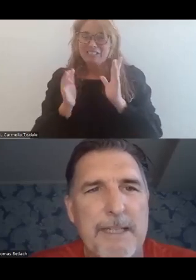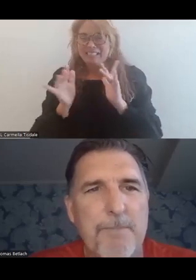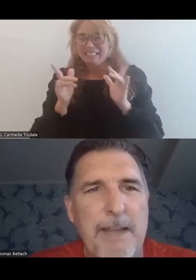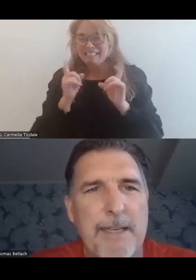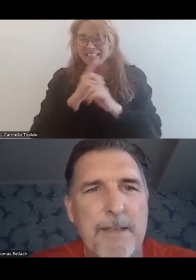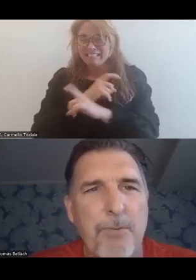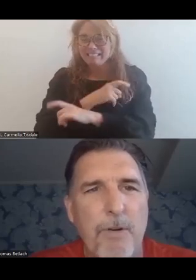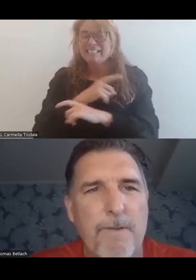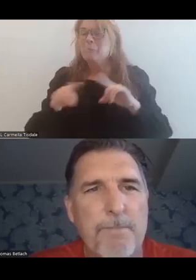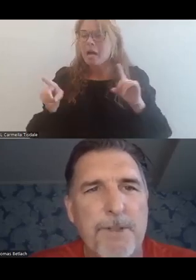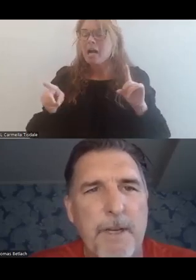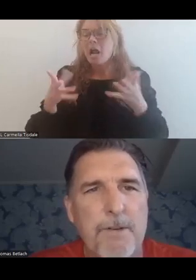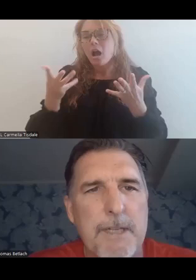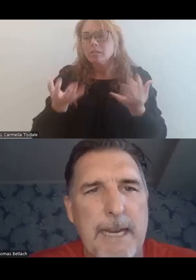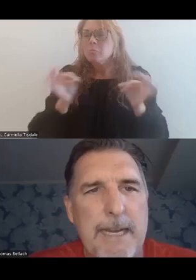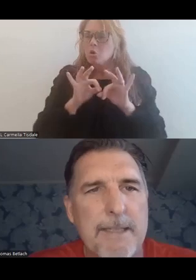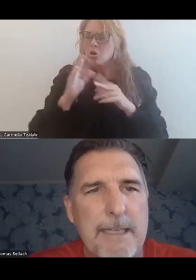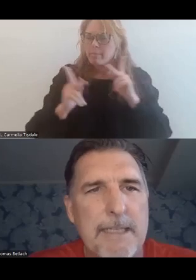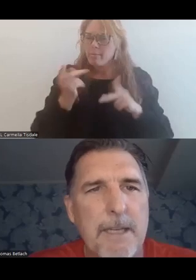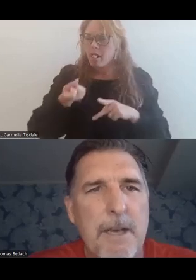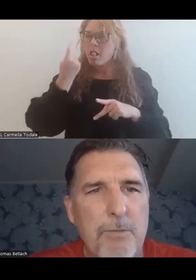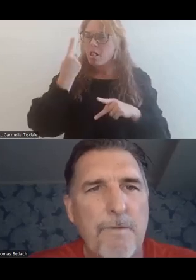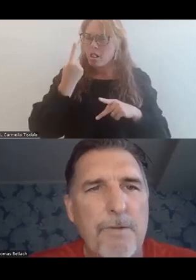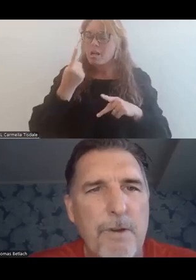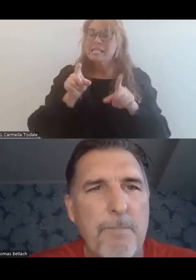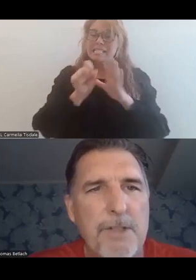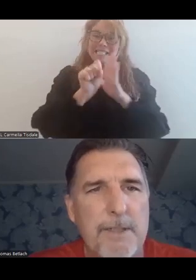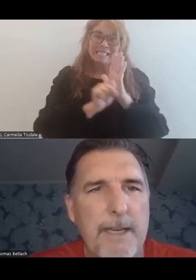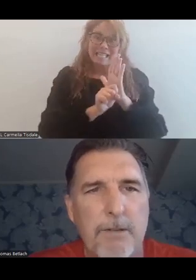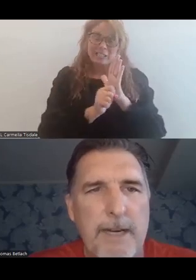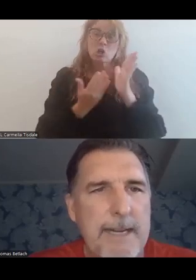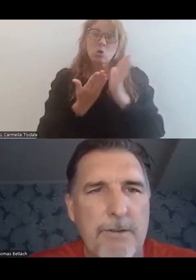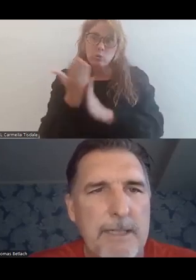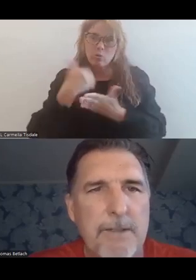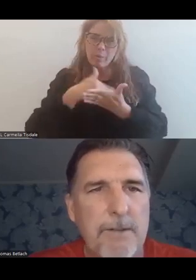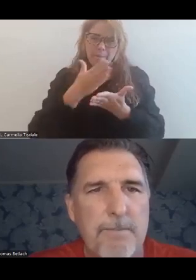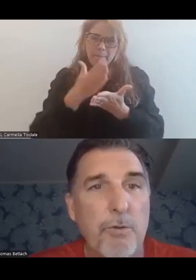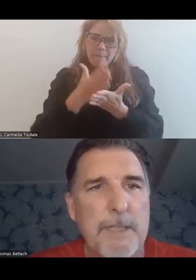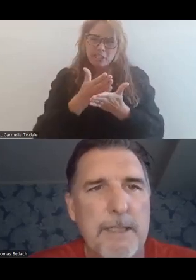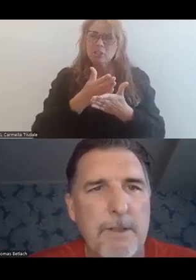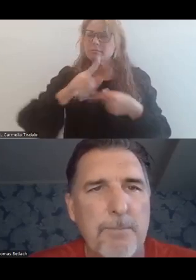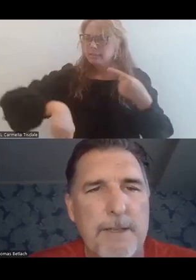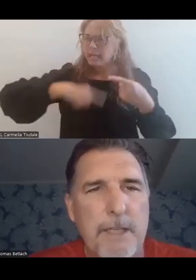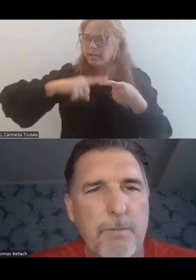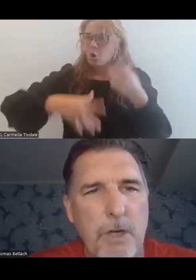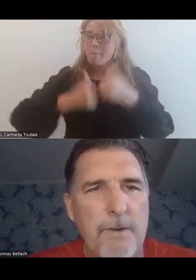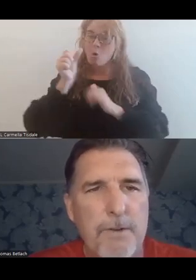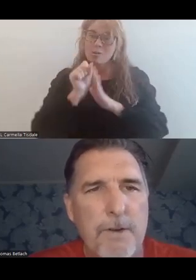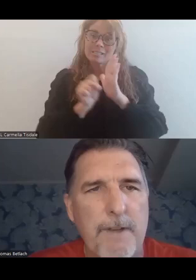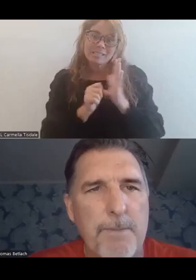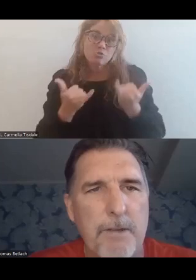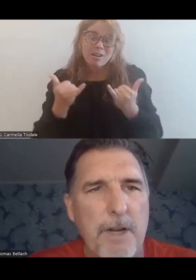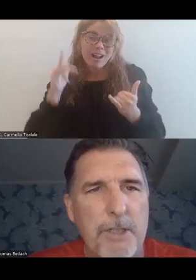down in the weeds, but I think it's important for people to understand as states move through their budget cycle. Right now, states are, most states are in the process